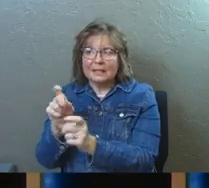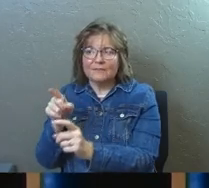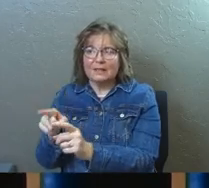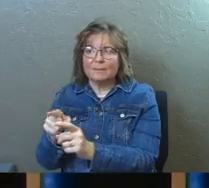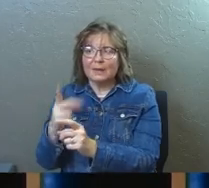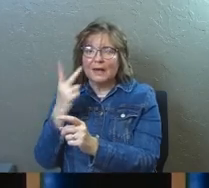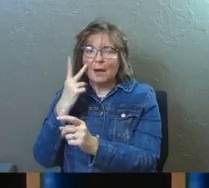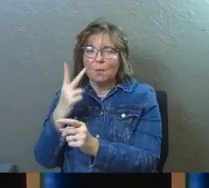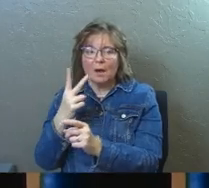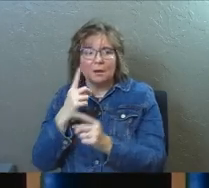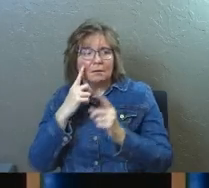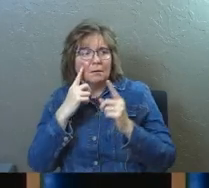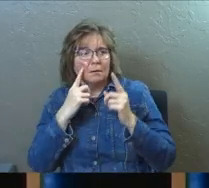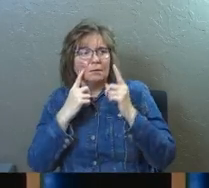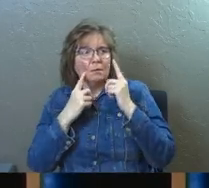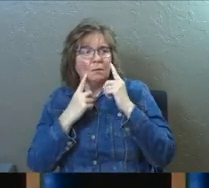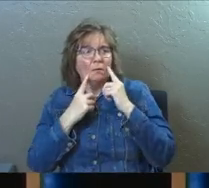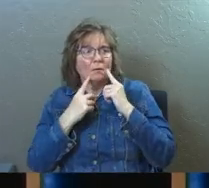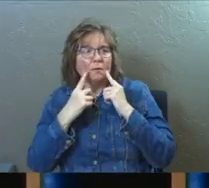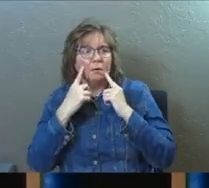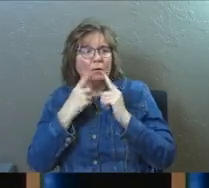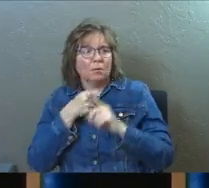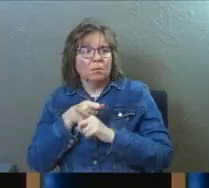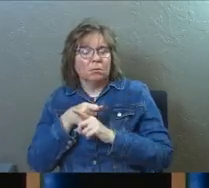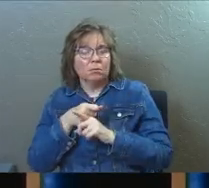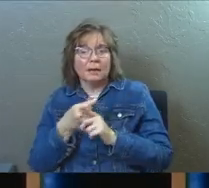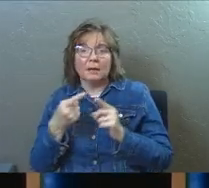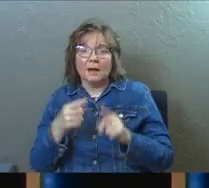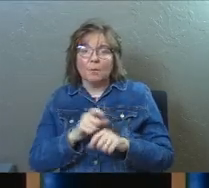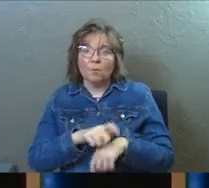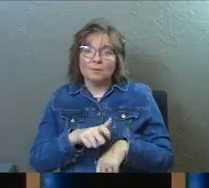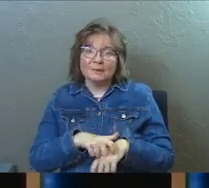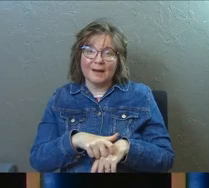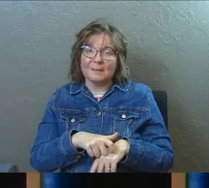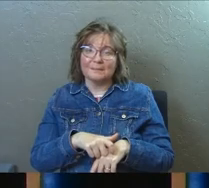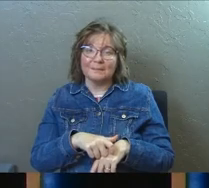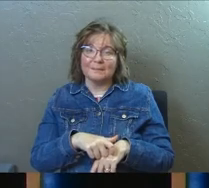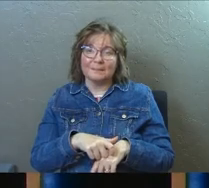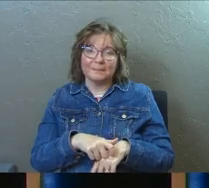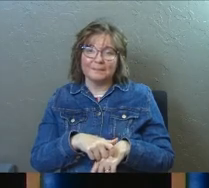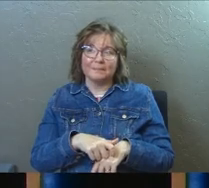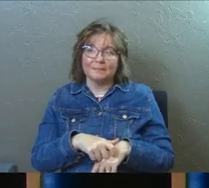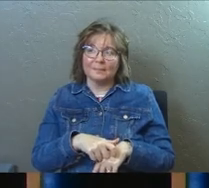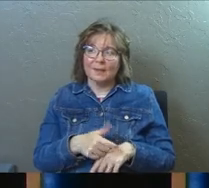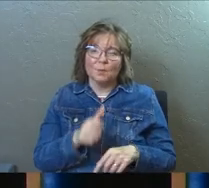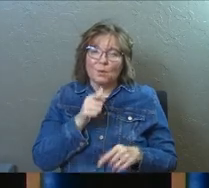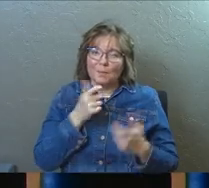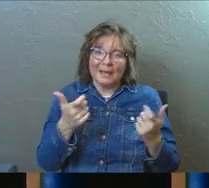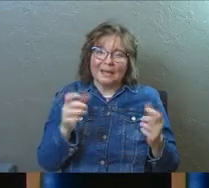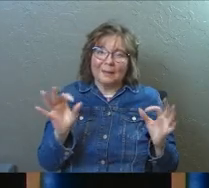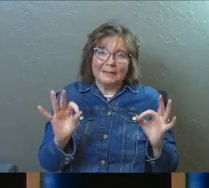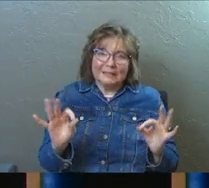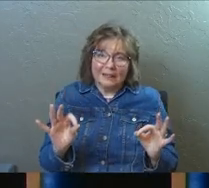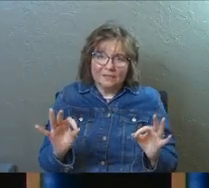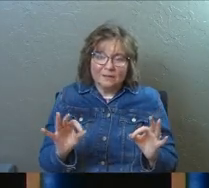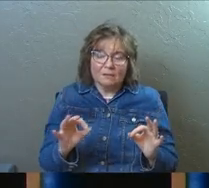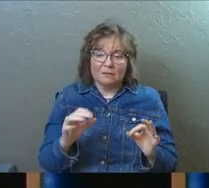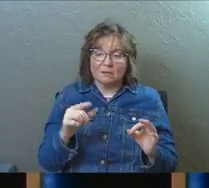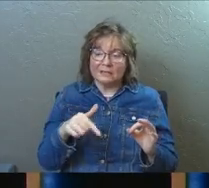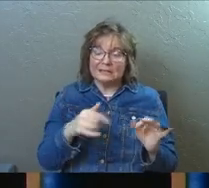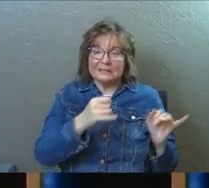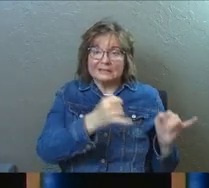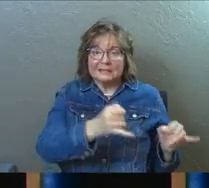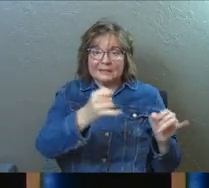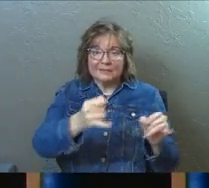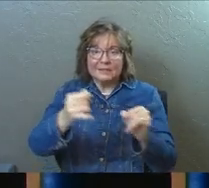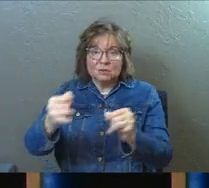giving them. And then I just watched the tears come down. And this happens all the time around this church guys. Again, we don't make a big deal out of it. This is